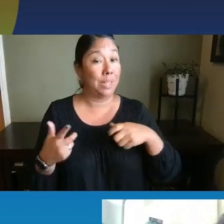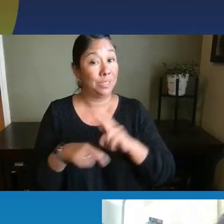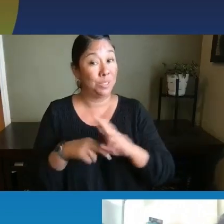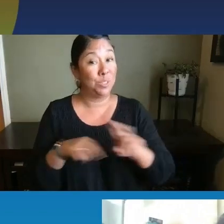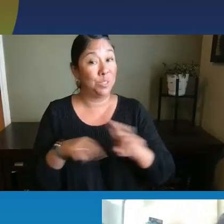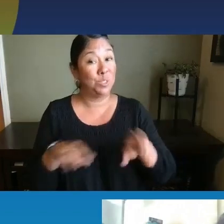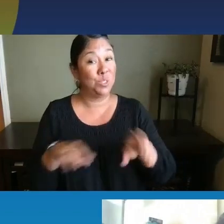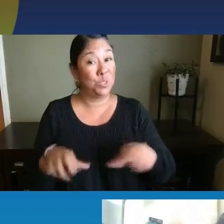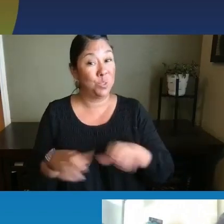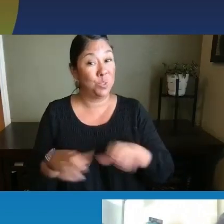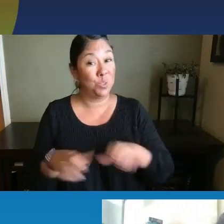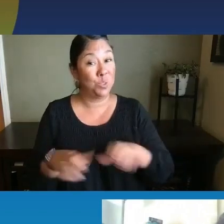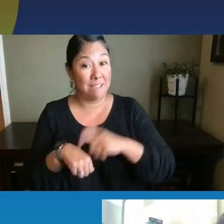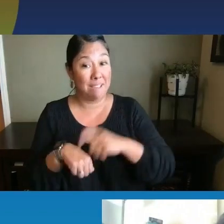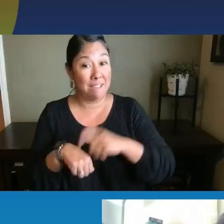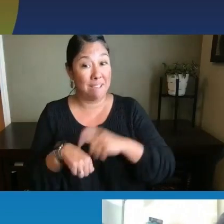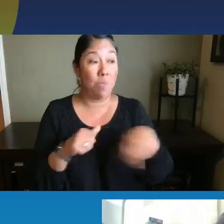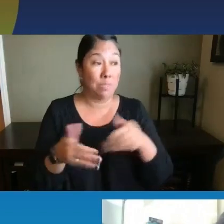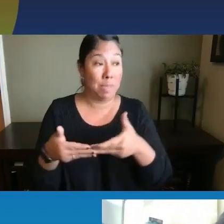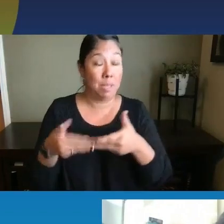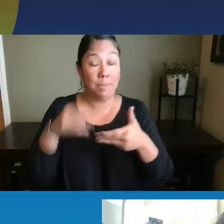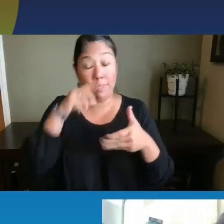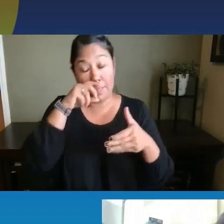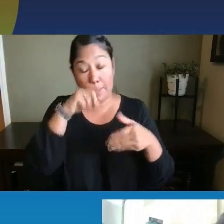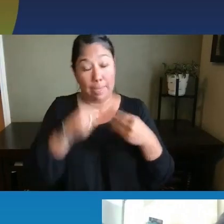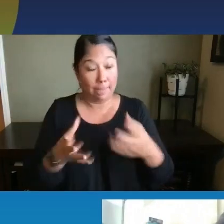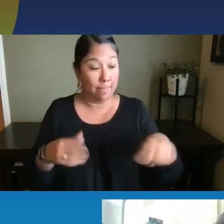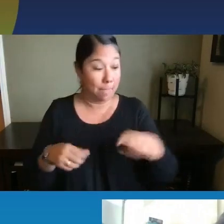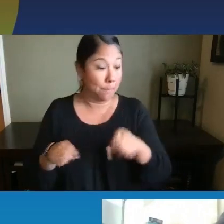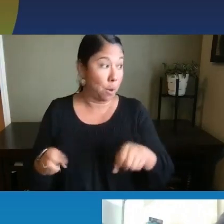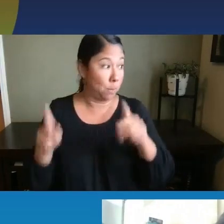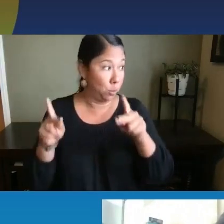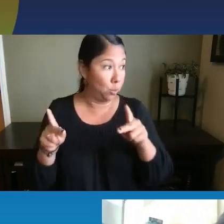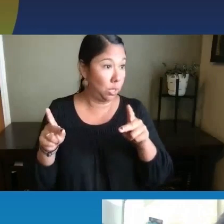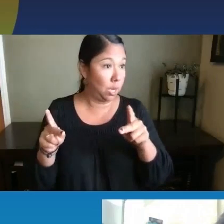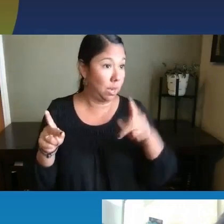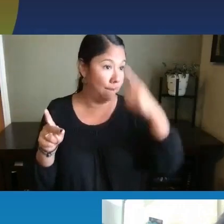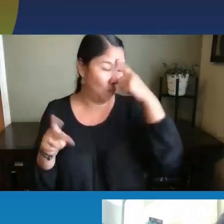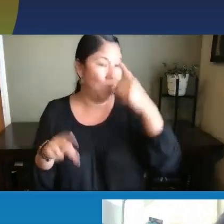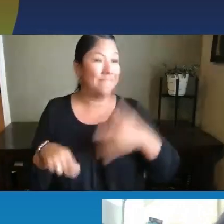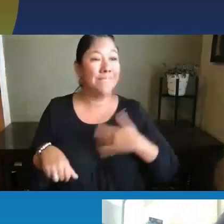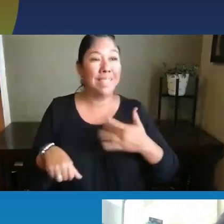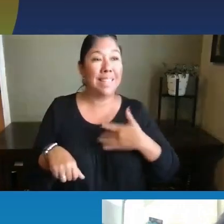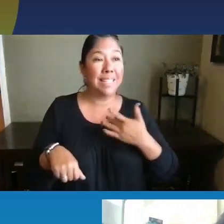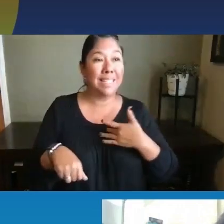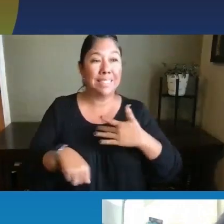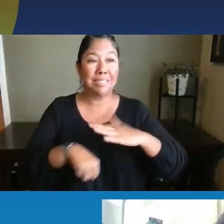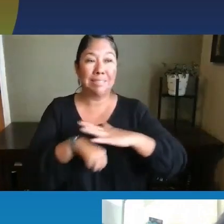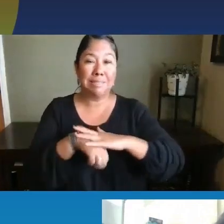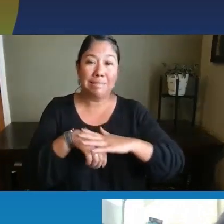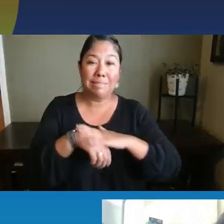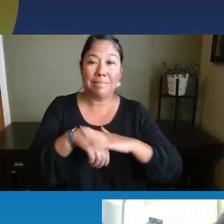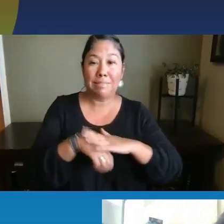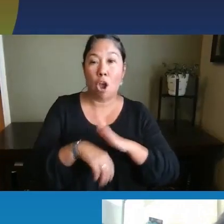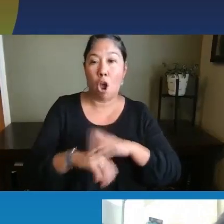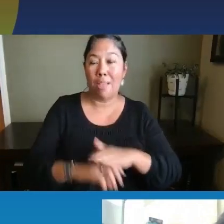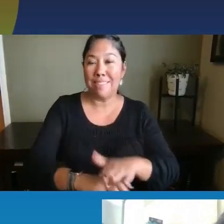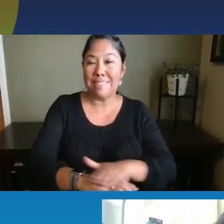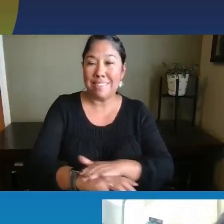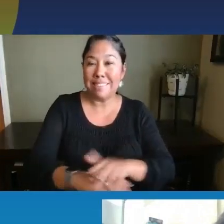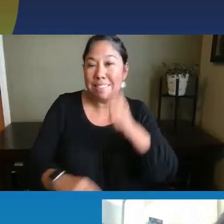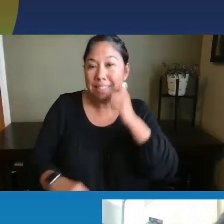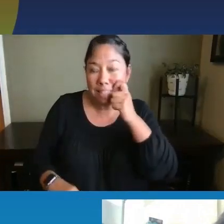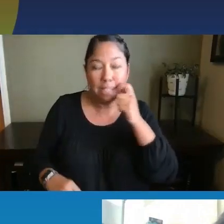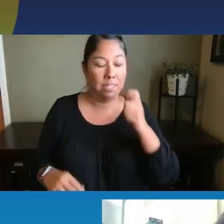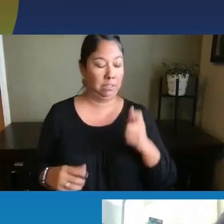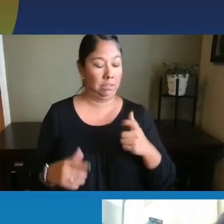so that they have the opportunity to have that, um, feeling the textures against their skin and build the strength through their shoulder